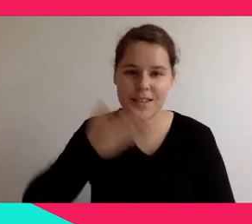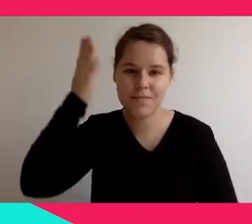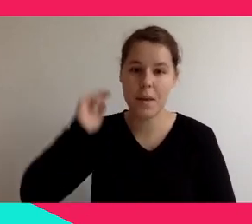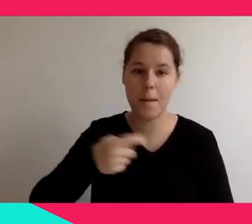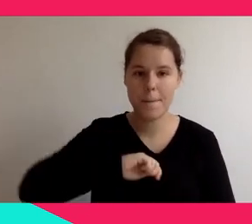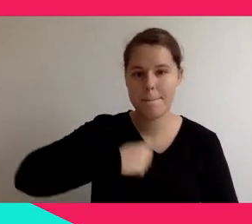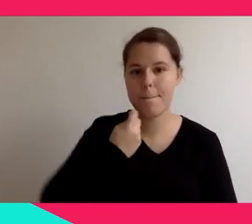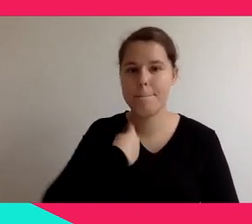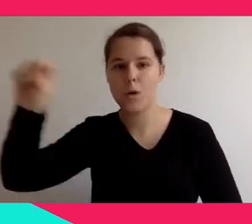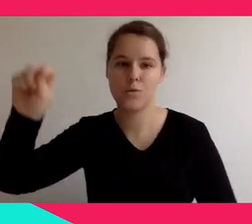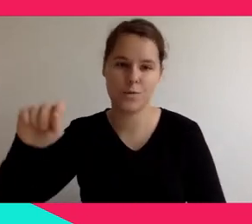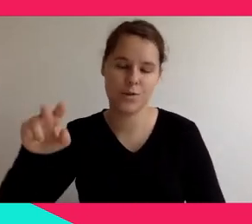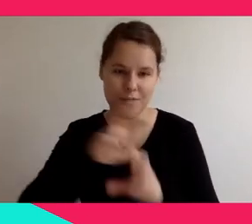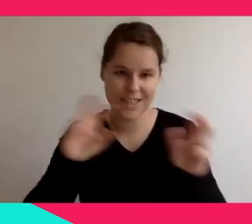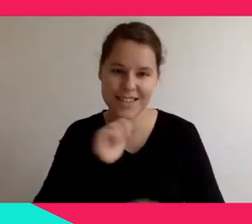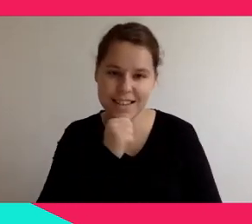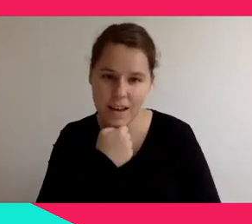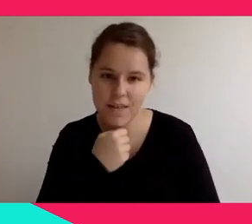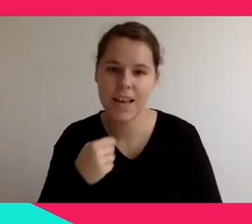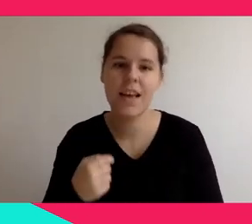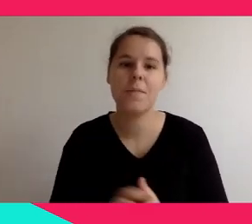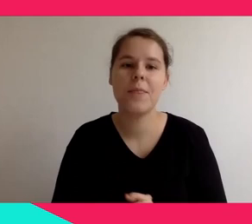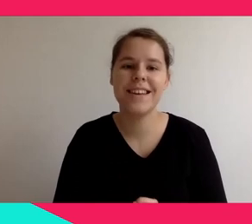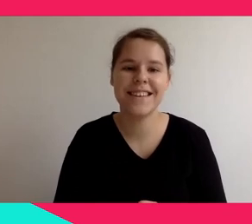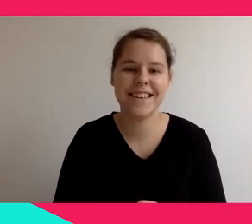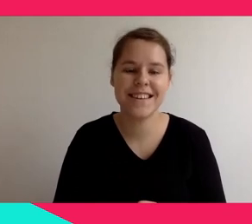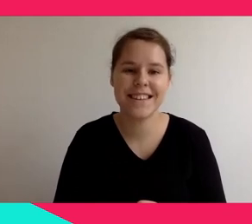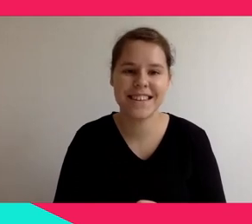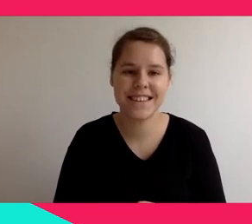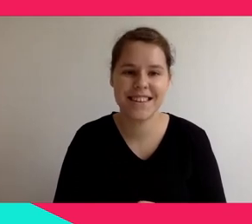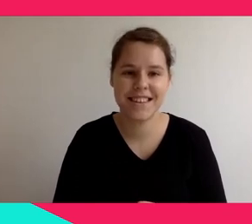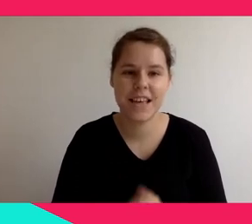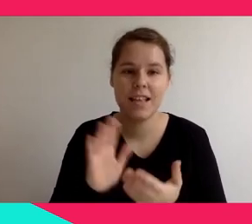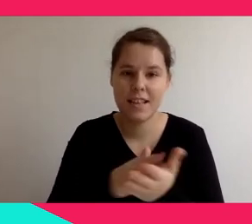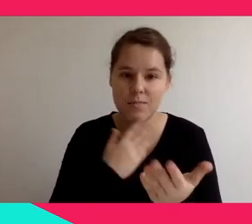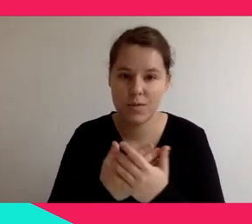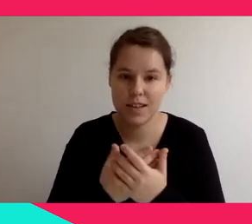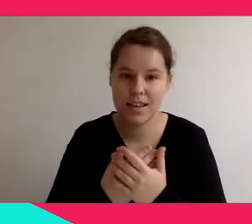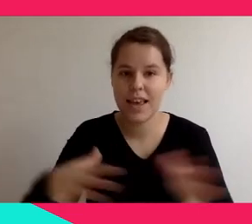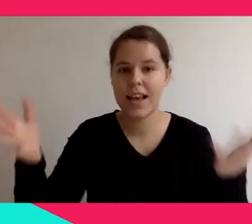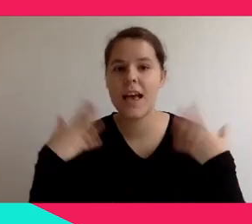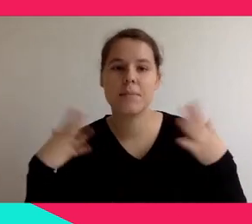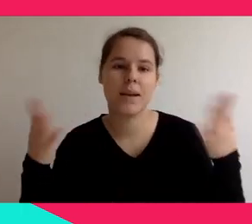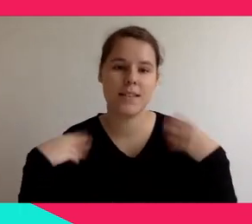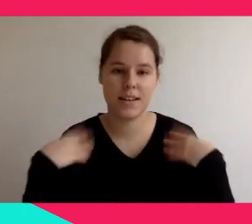when you walk in the pyramid, you really walk inside. It's it's something very, very strong.